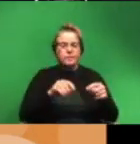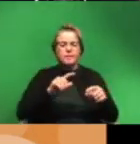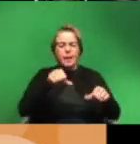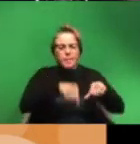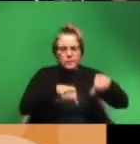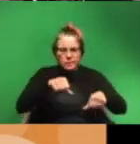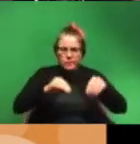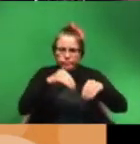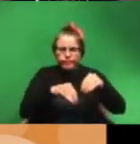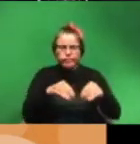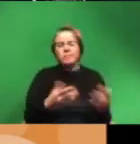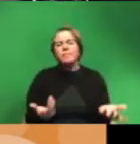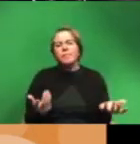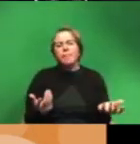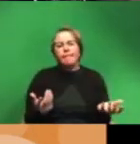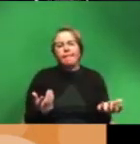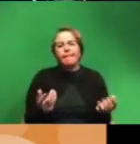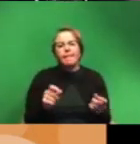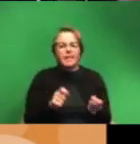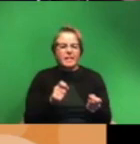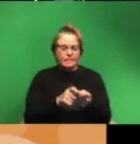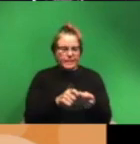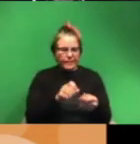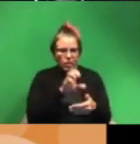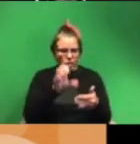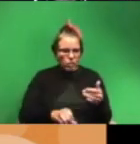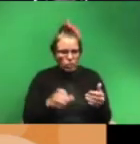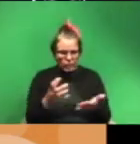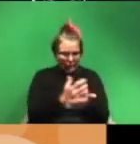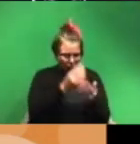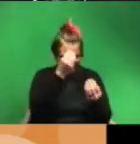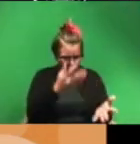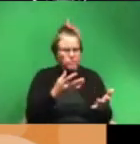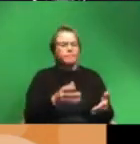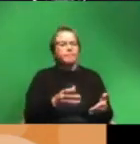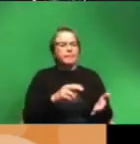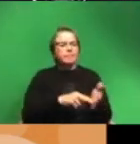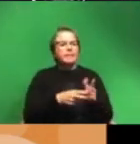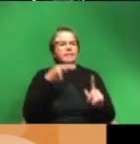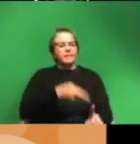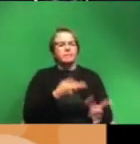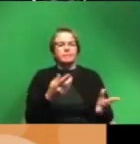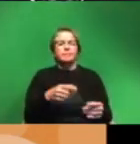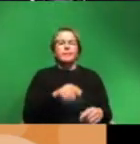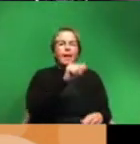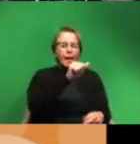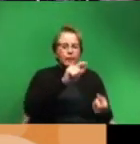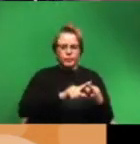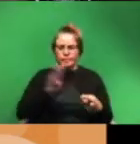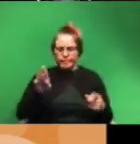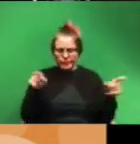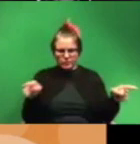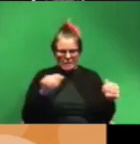get to a certain conclusion about a gathered amount of information that you've received you can get from point a to point b with